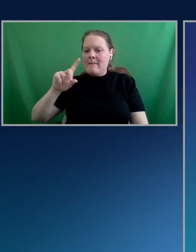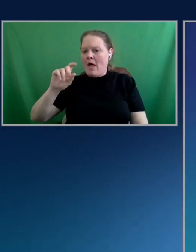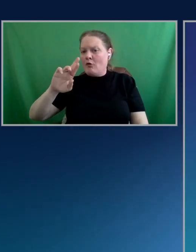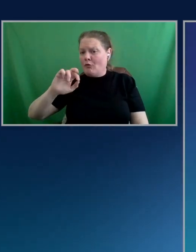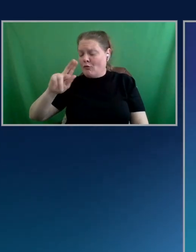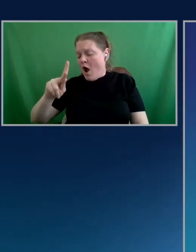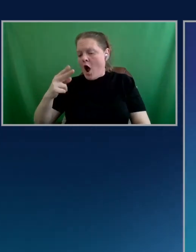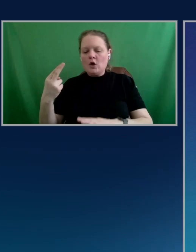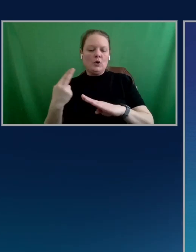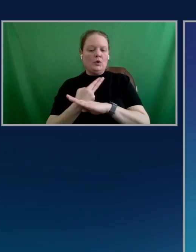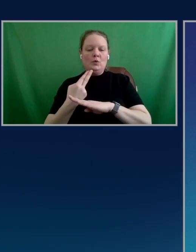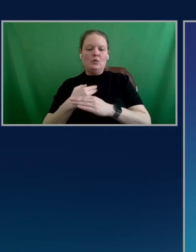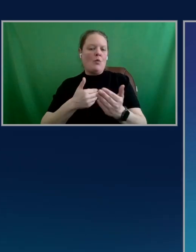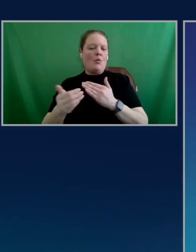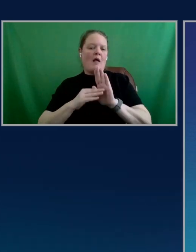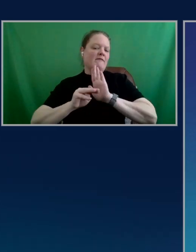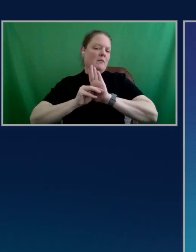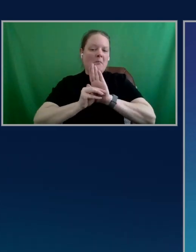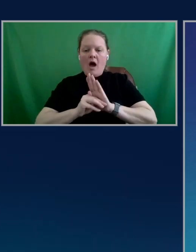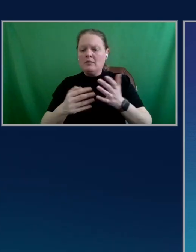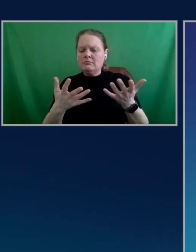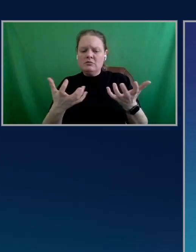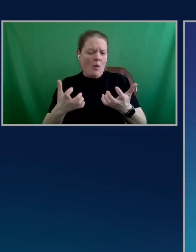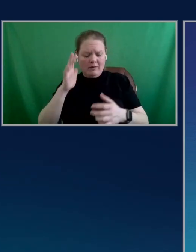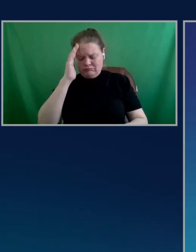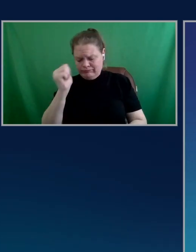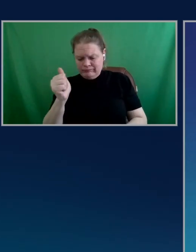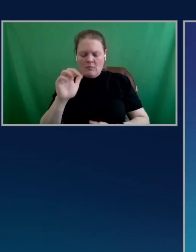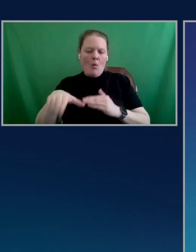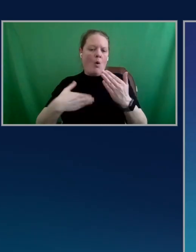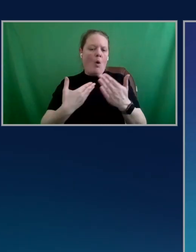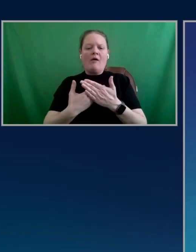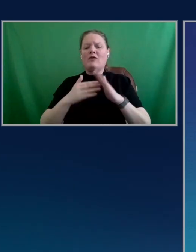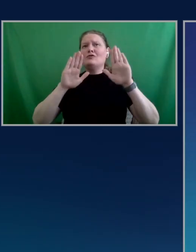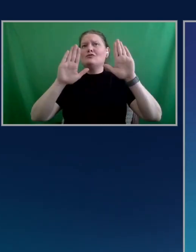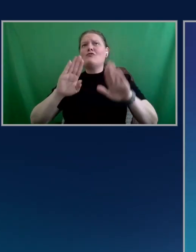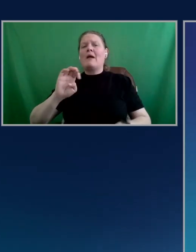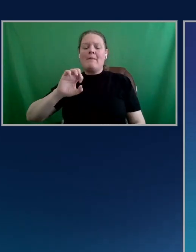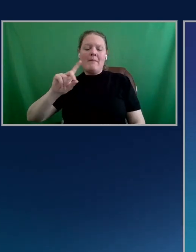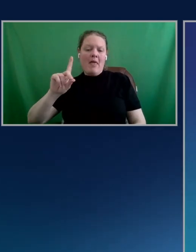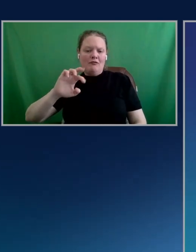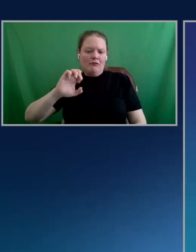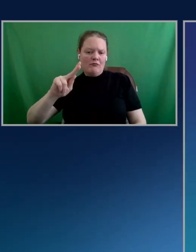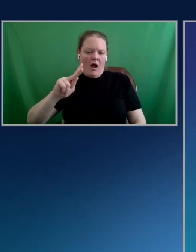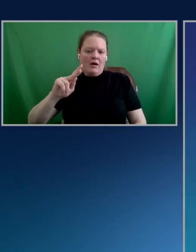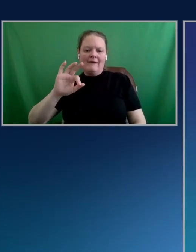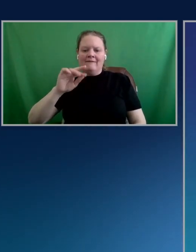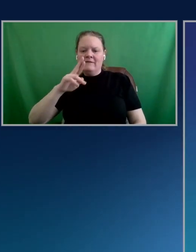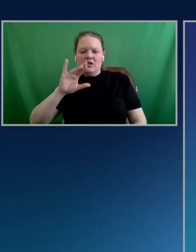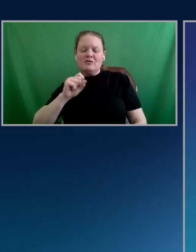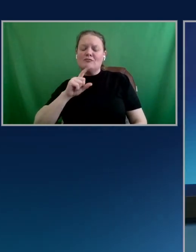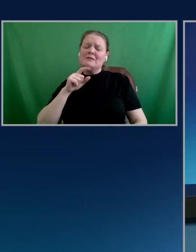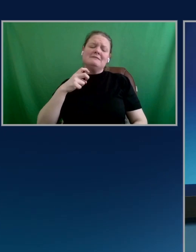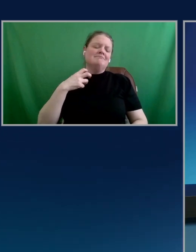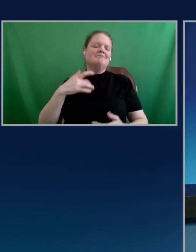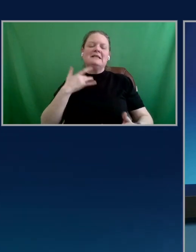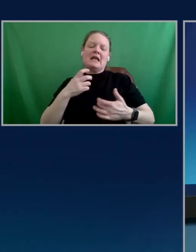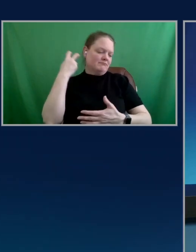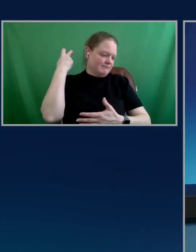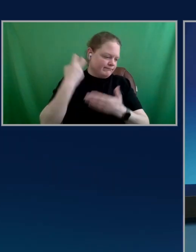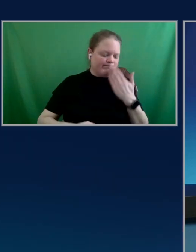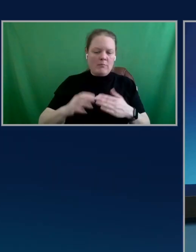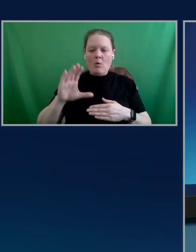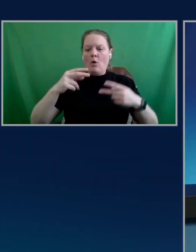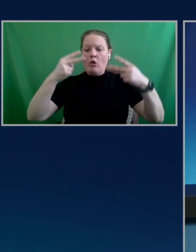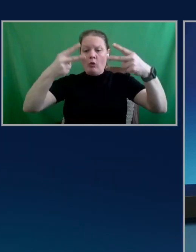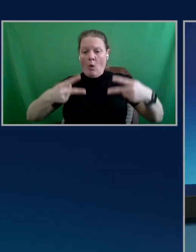want to and all of those great Bedrock features. So really excited to dive into the code and the app that we're going to be building. You've made an app for us,